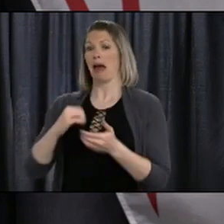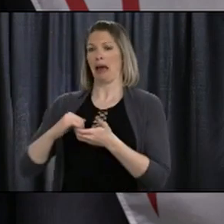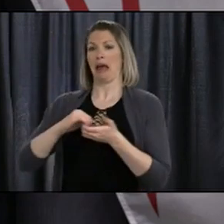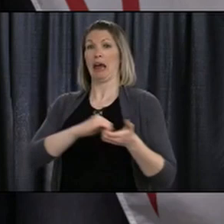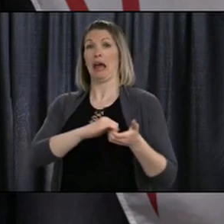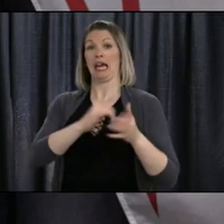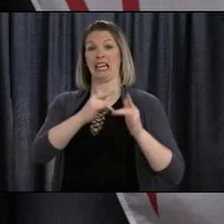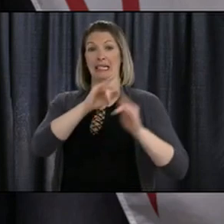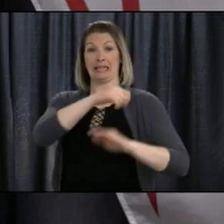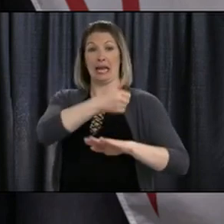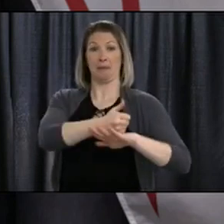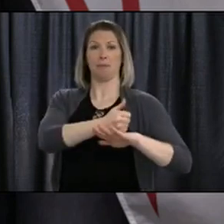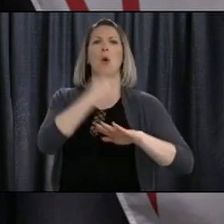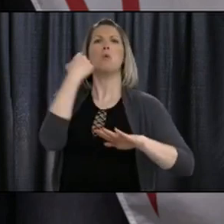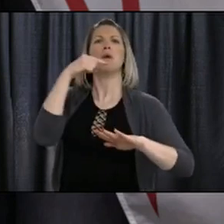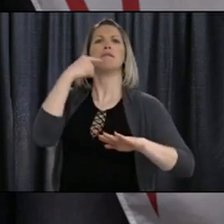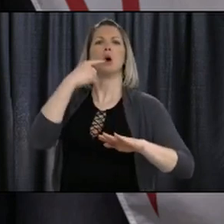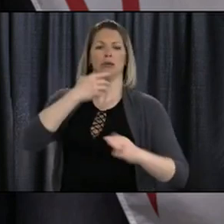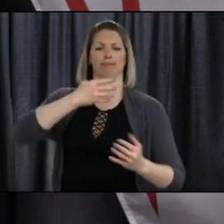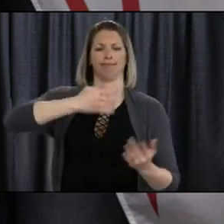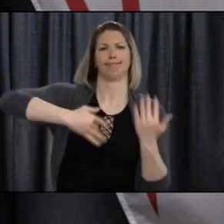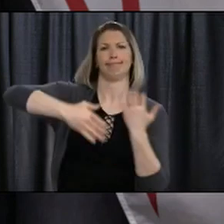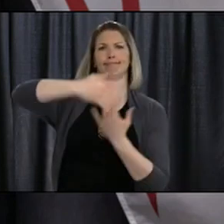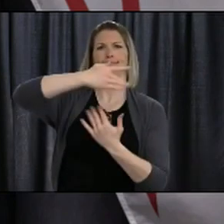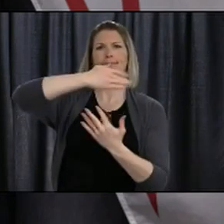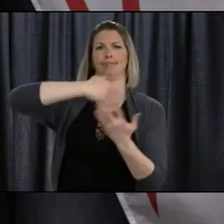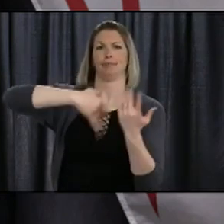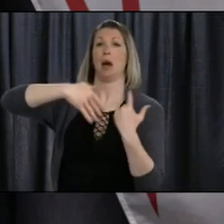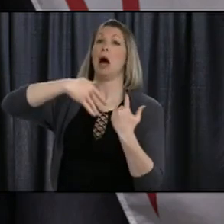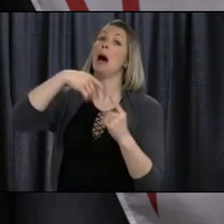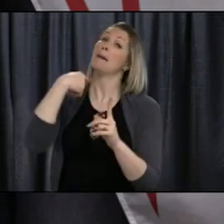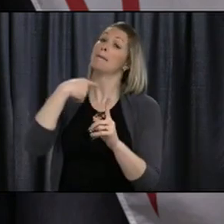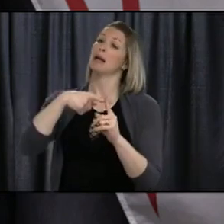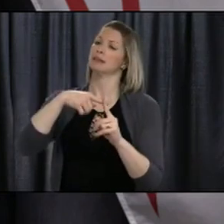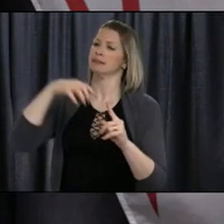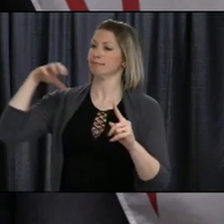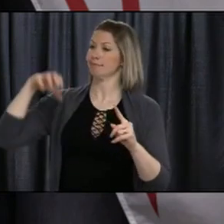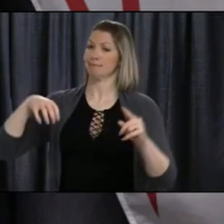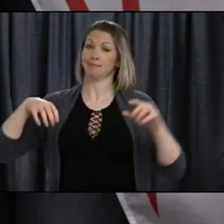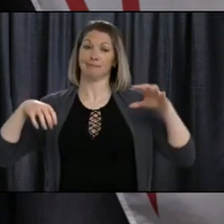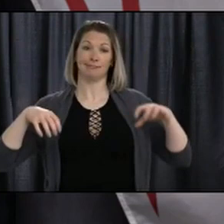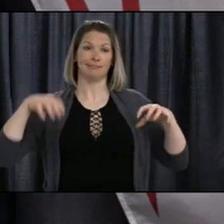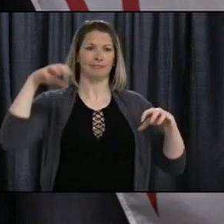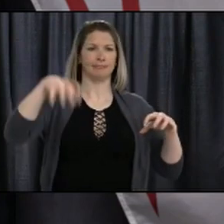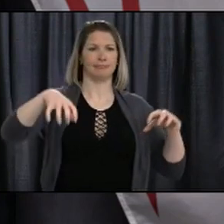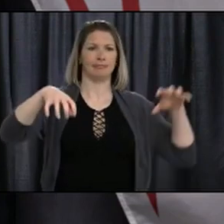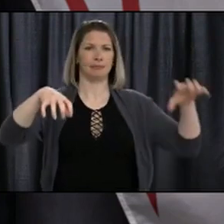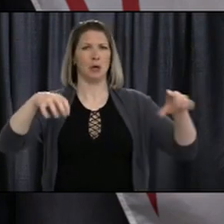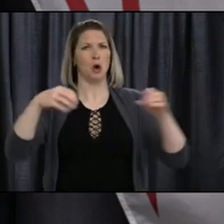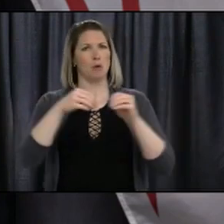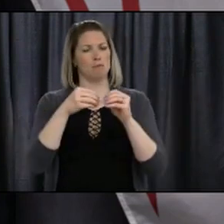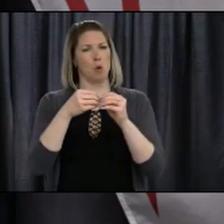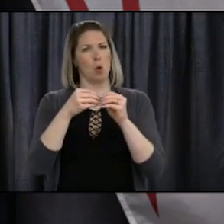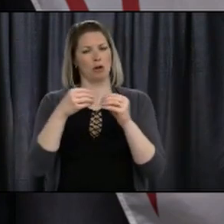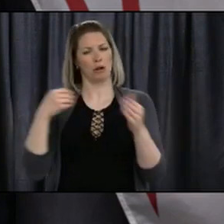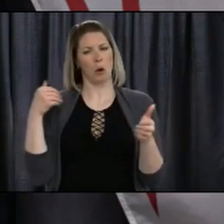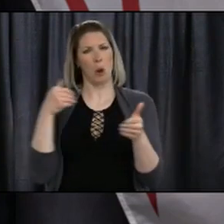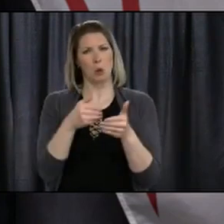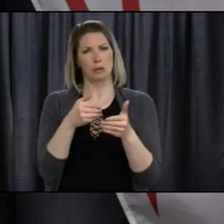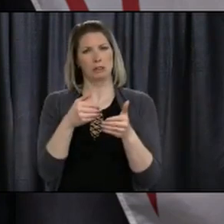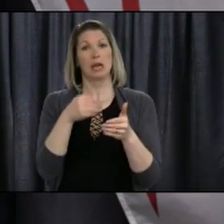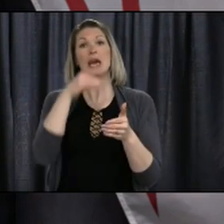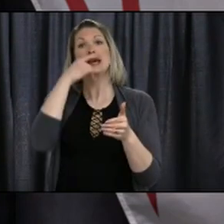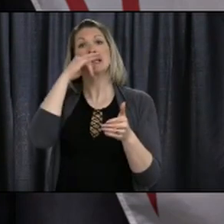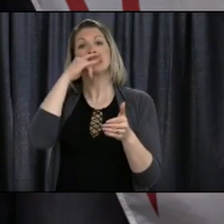there would be gathering of people together. Children often play together. That may not be in each other's bubbles,